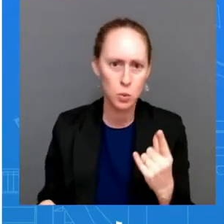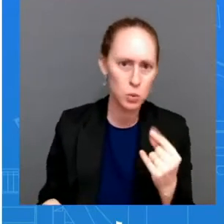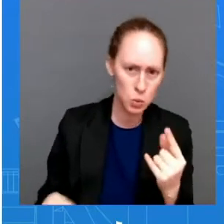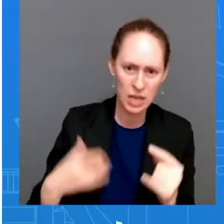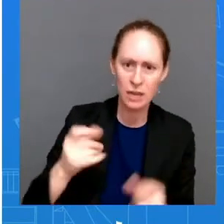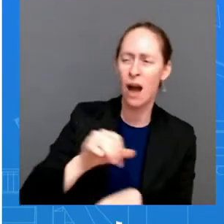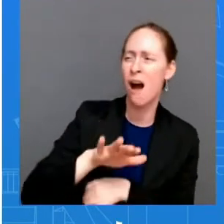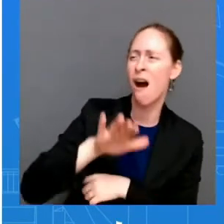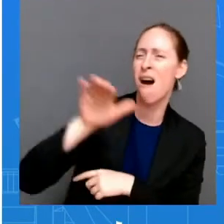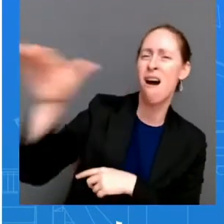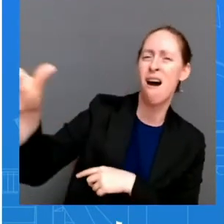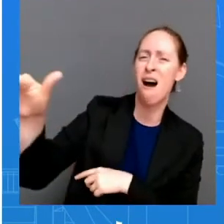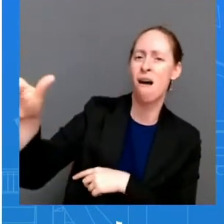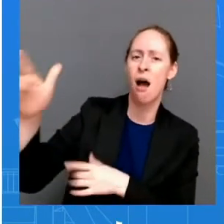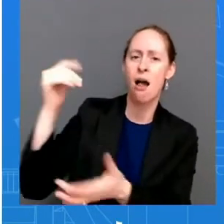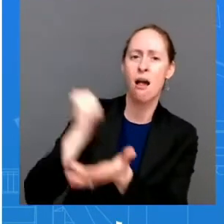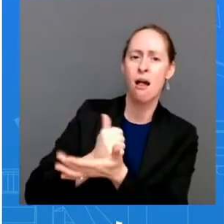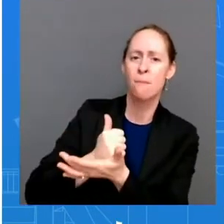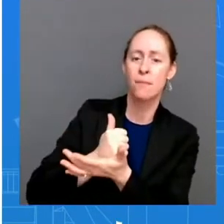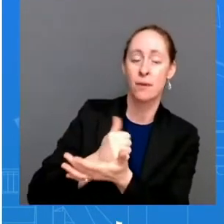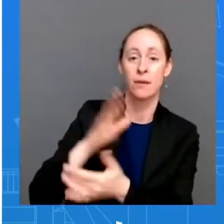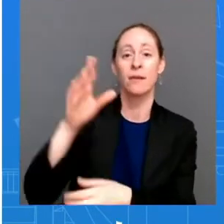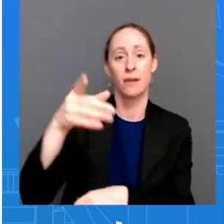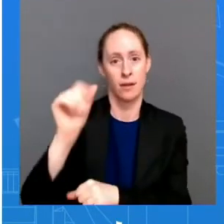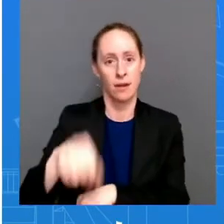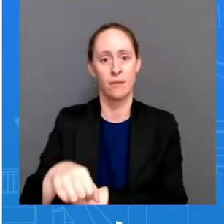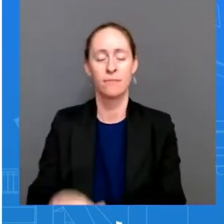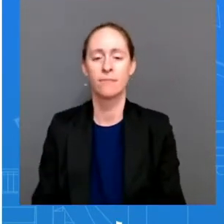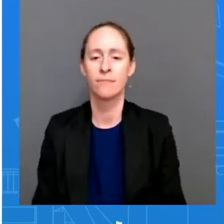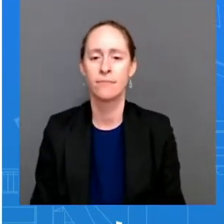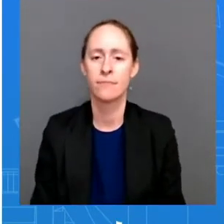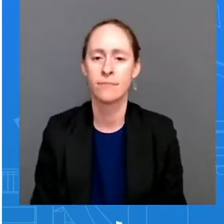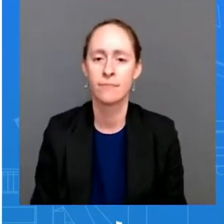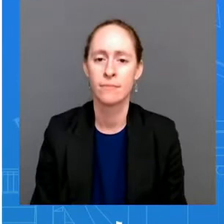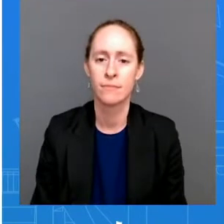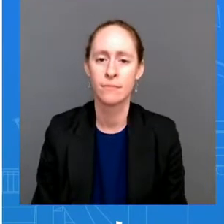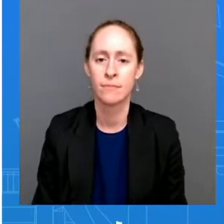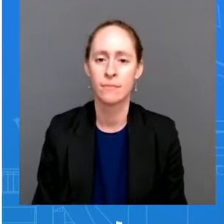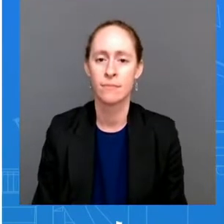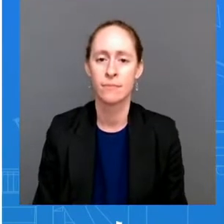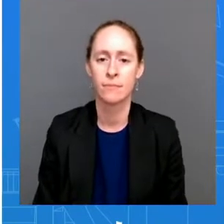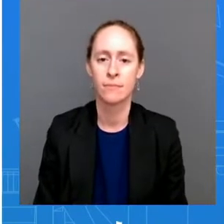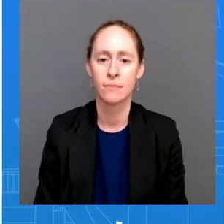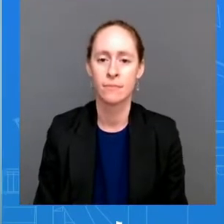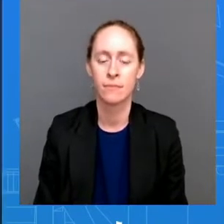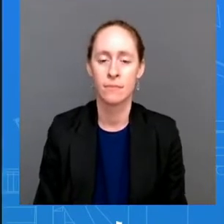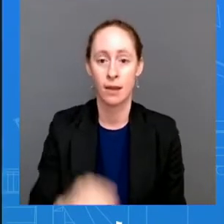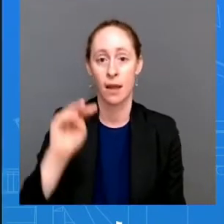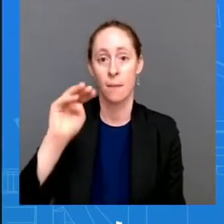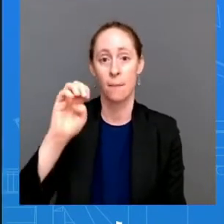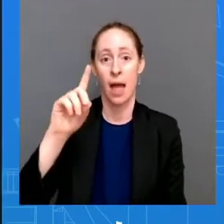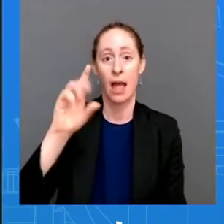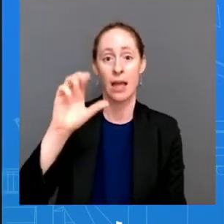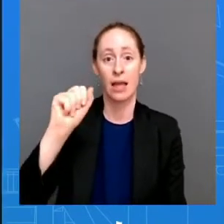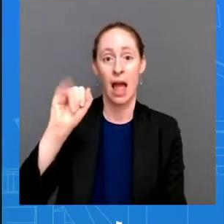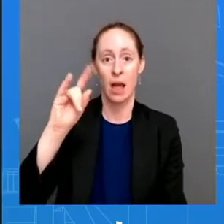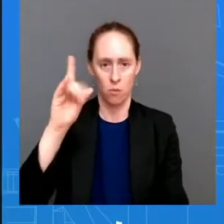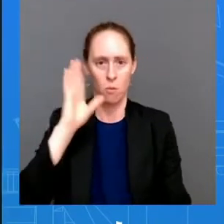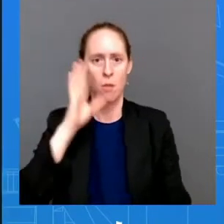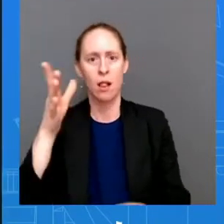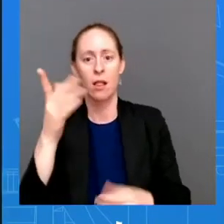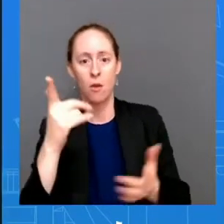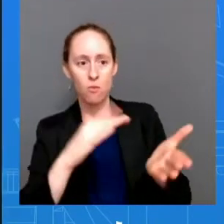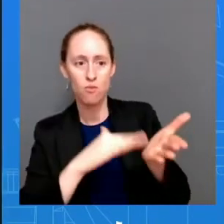including through Medicaid waivers, are available to states interested in supporting patient care for those who live out of state. But